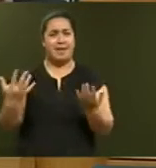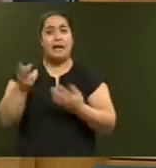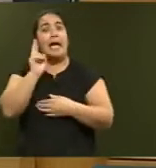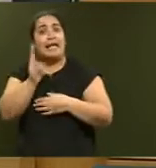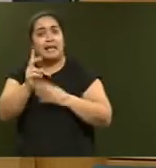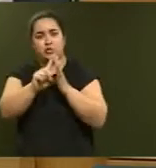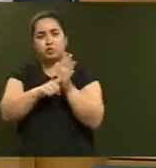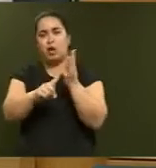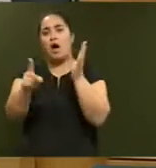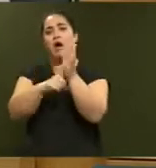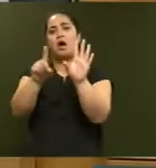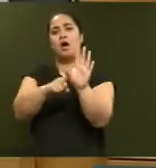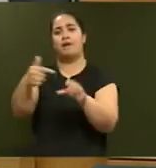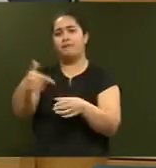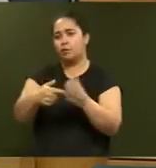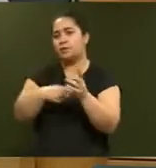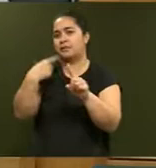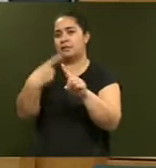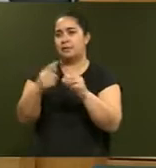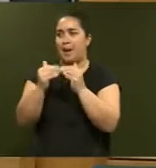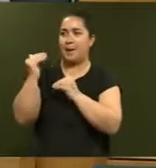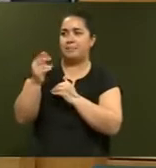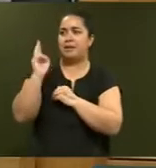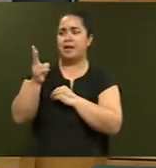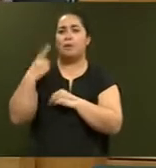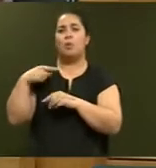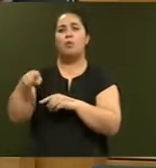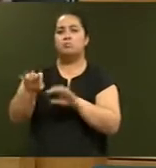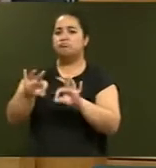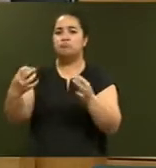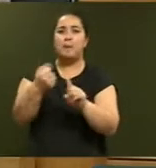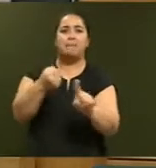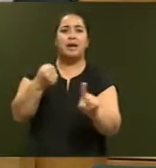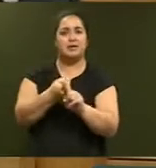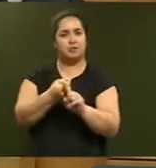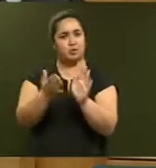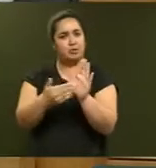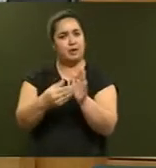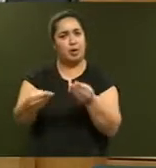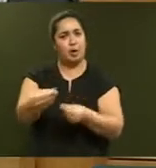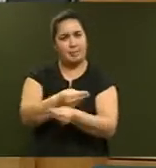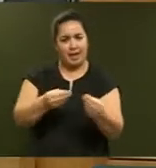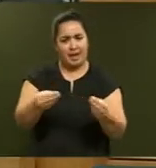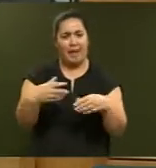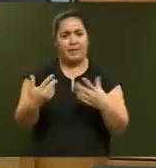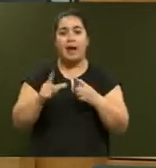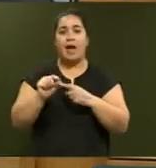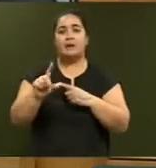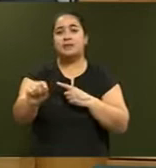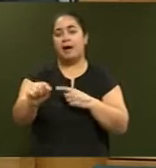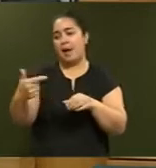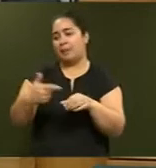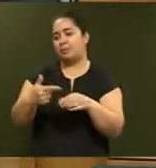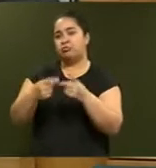as that decision had no impact on the economy and petrol prices later fell as international